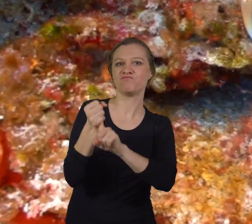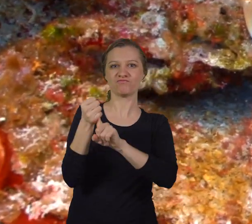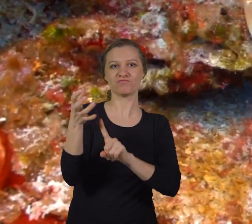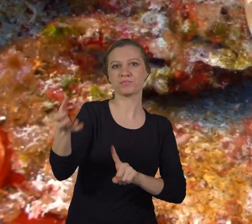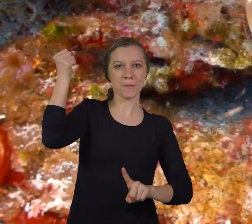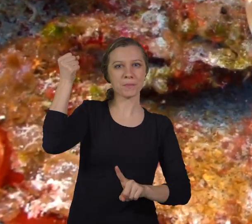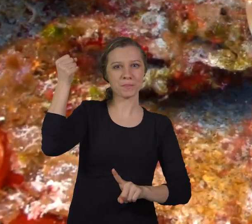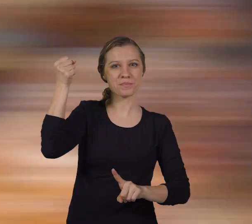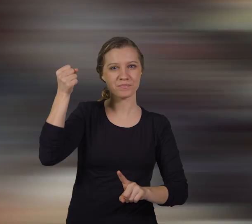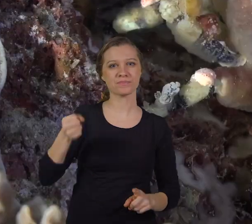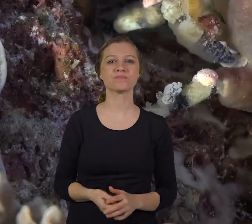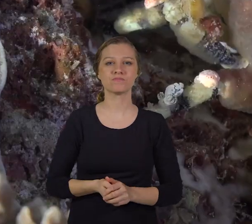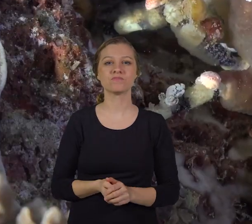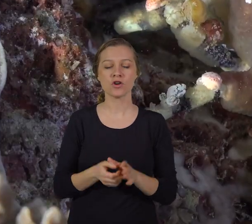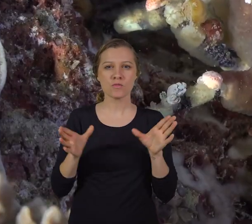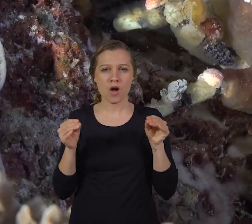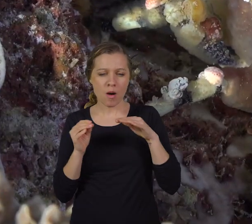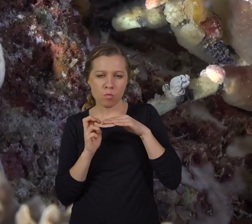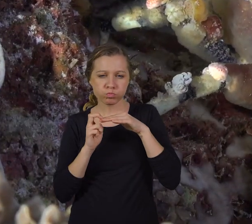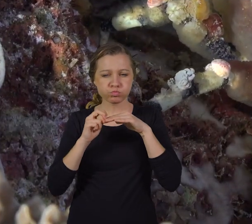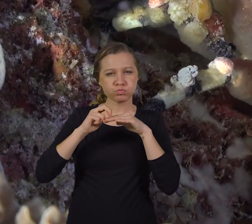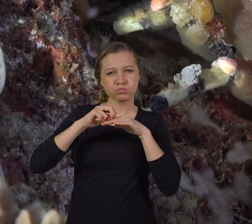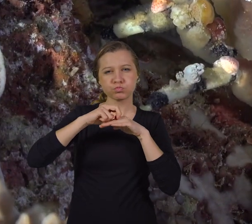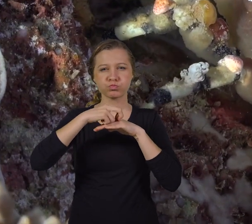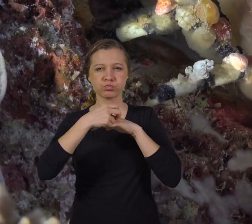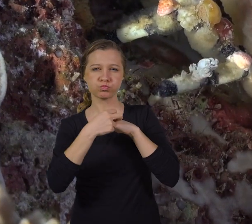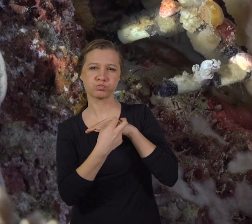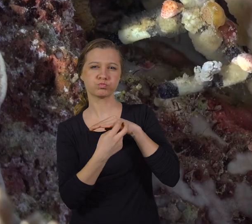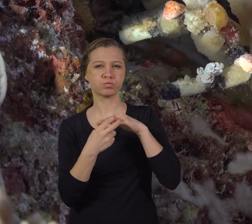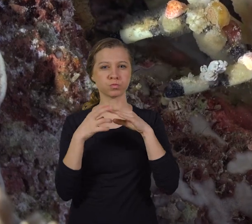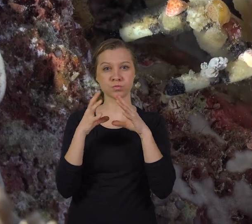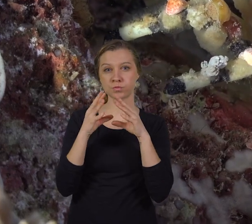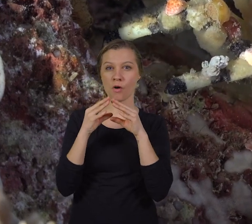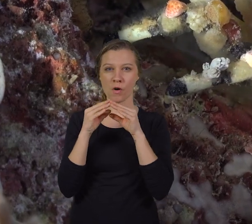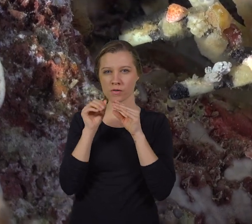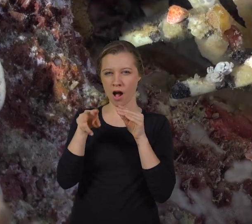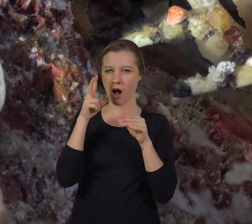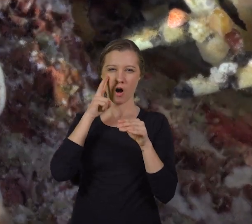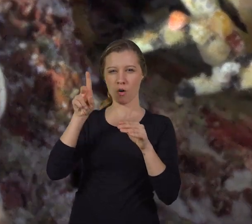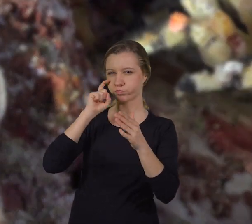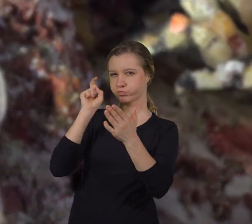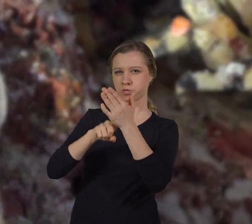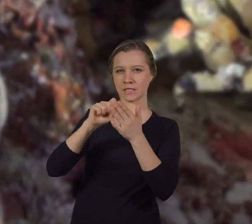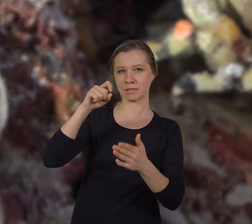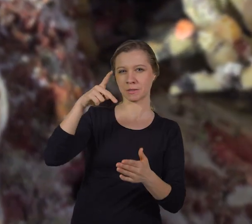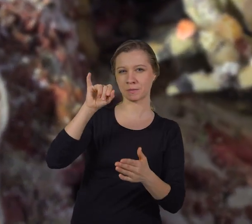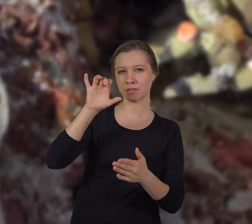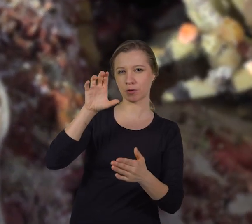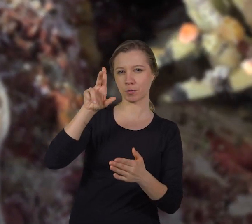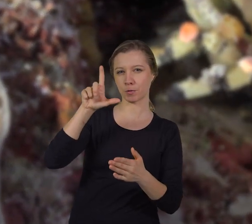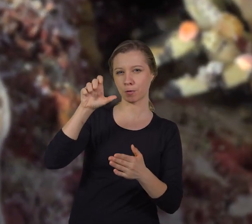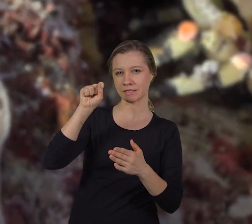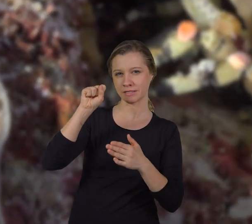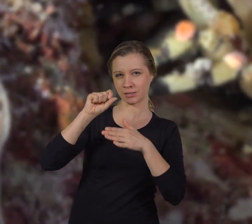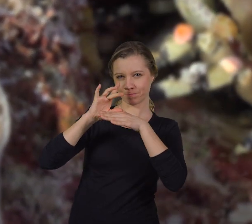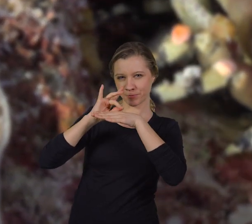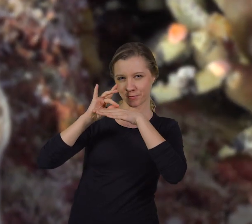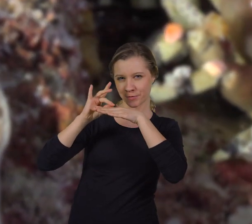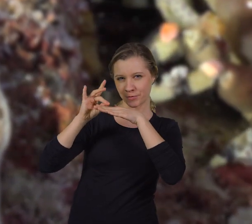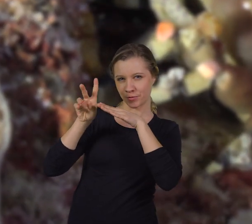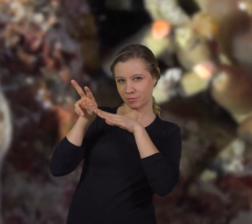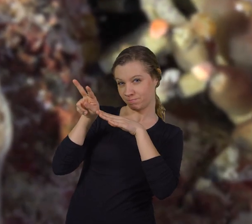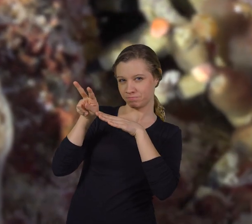for them to catch. When a crab scuttles over a sponge, the sponge can detect the crab with its spicules.